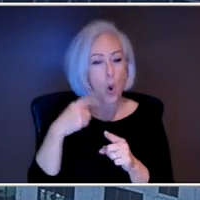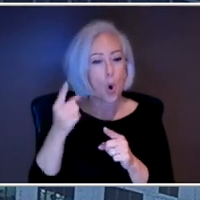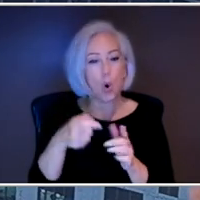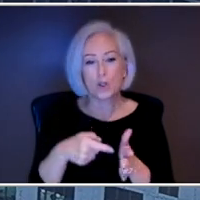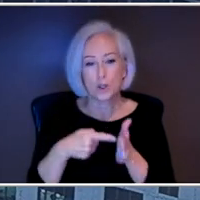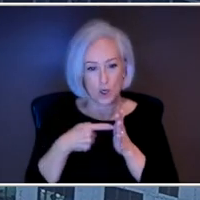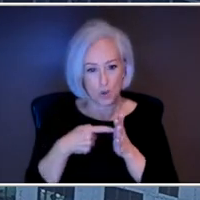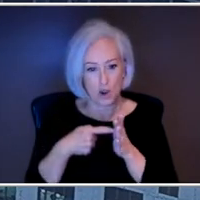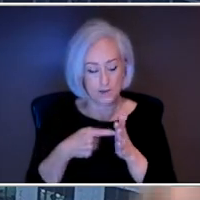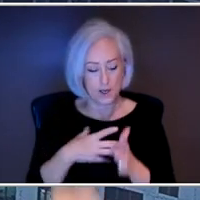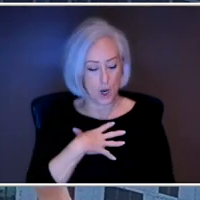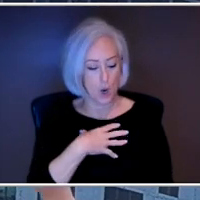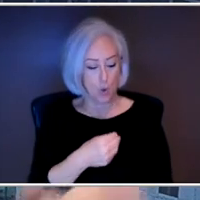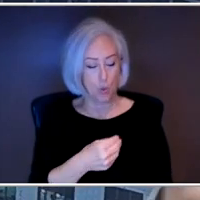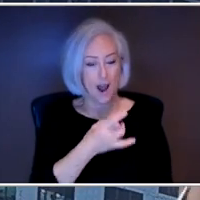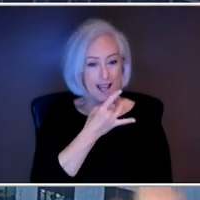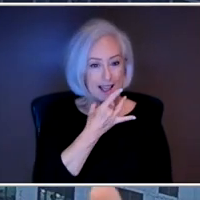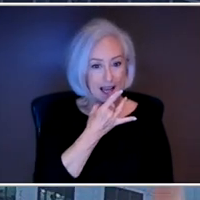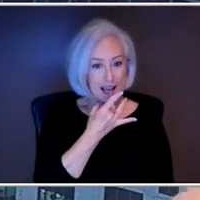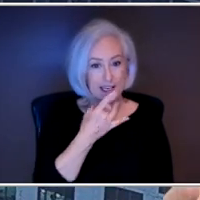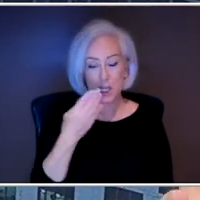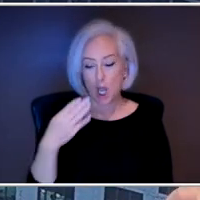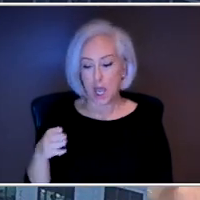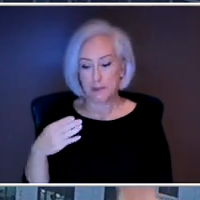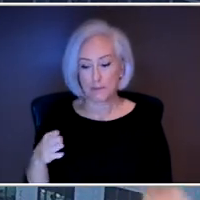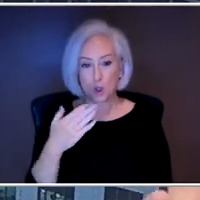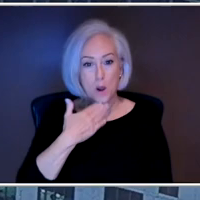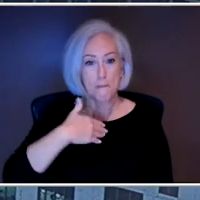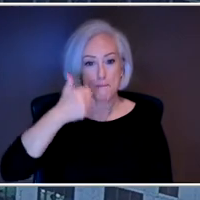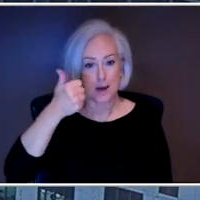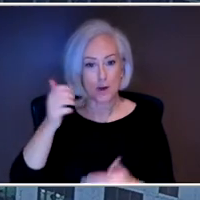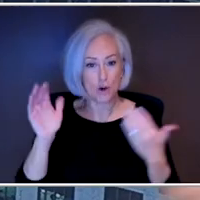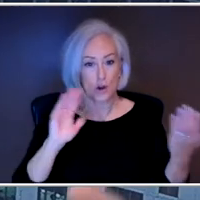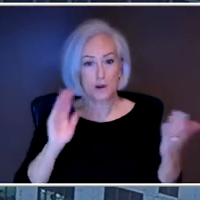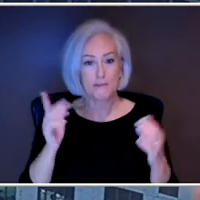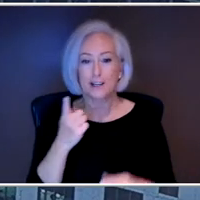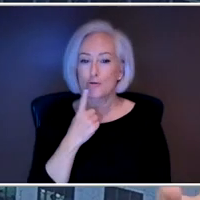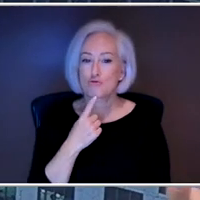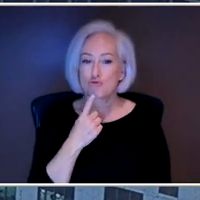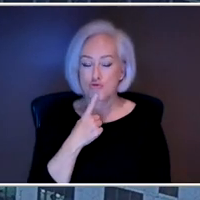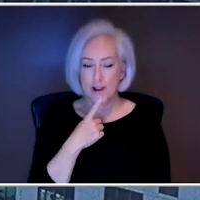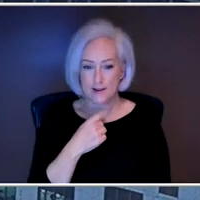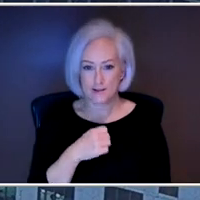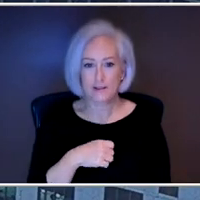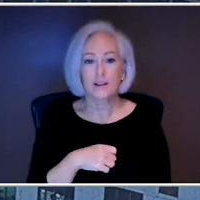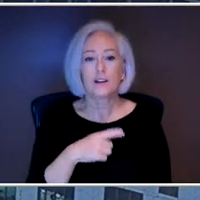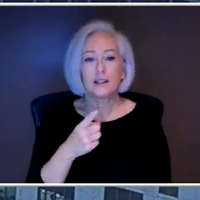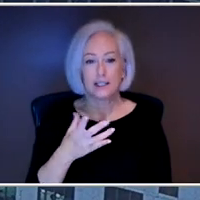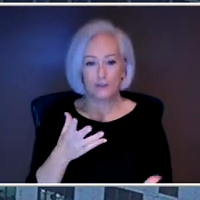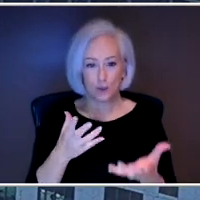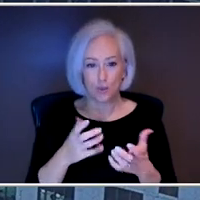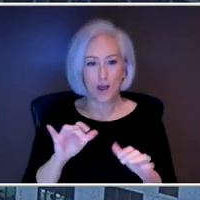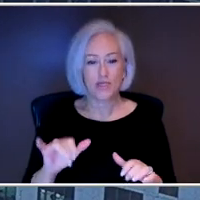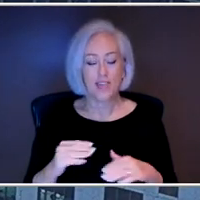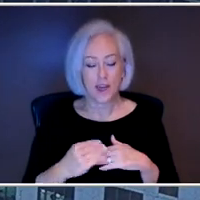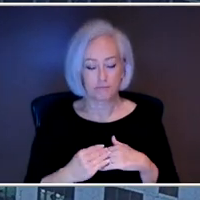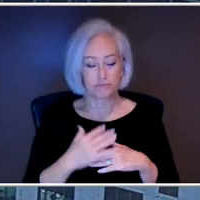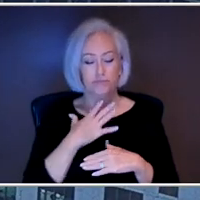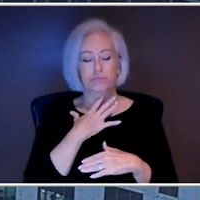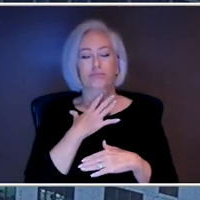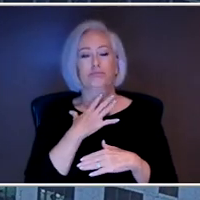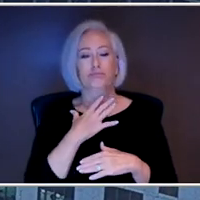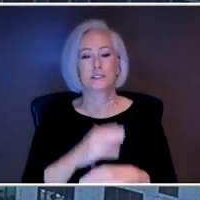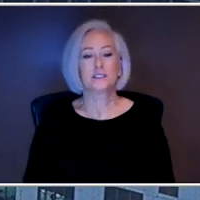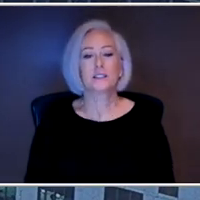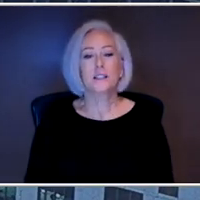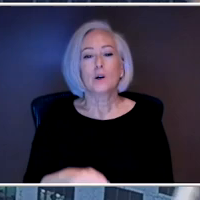light and blue light are more stimulating than like red light. And so you want to be very cognizant of that if you're trying to get that activation effect. There is a subtype of light therapy called